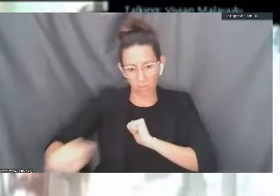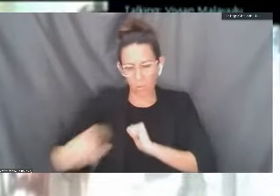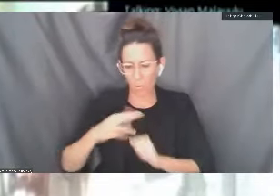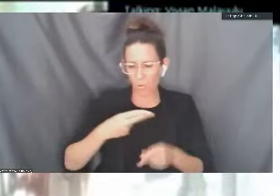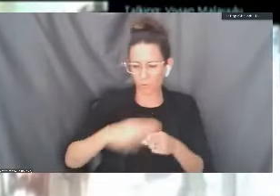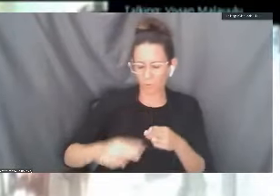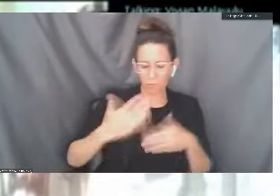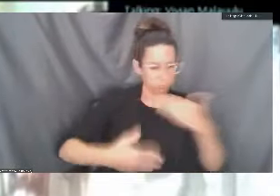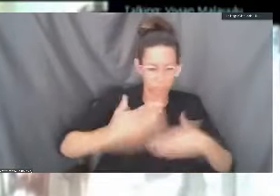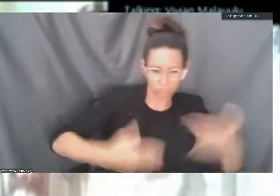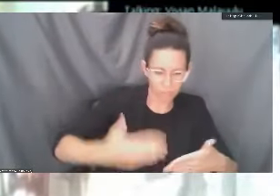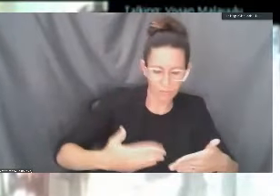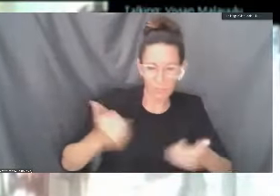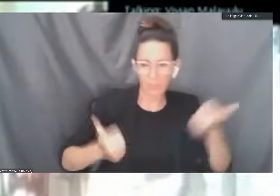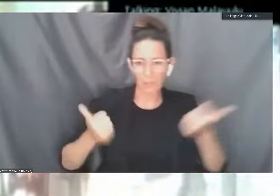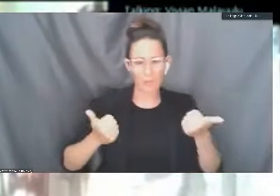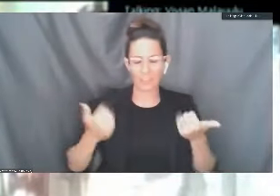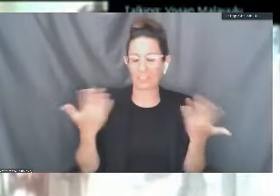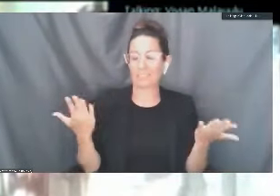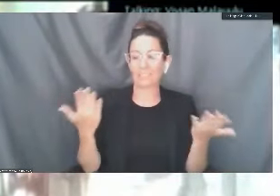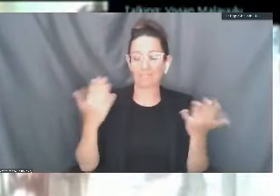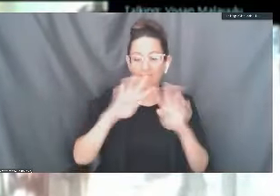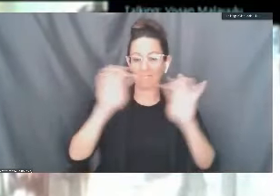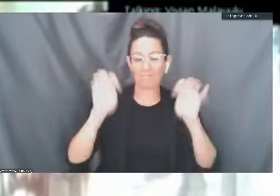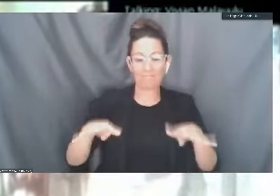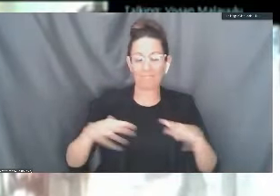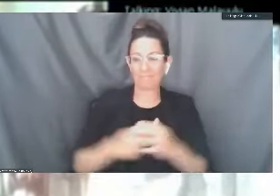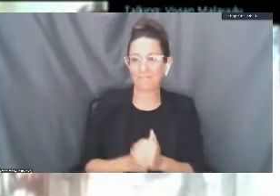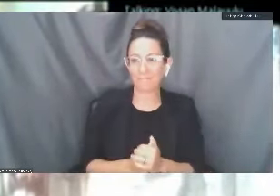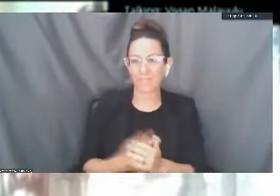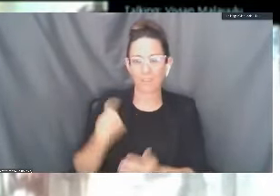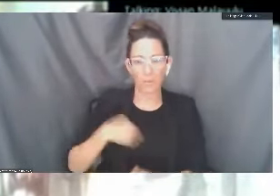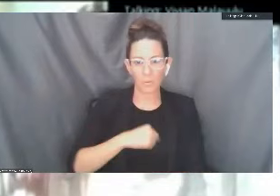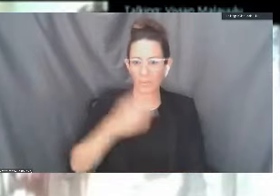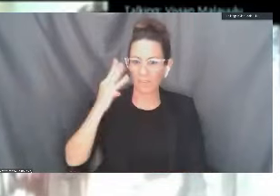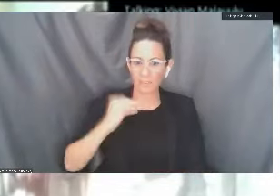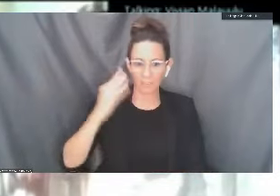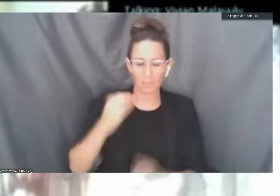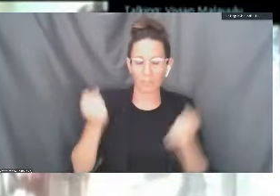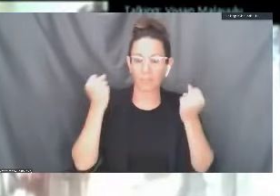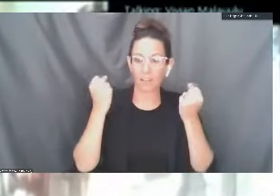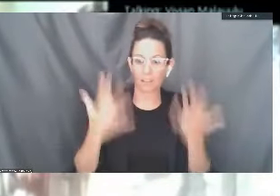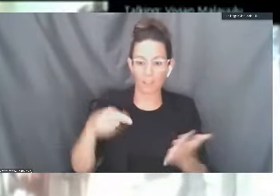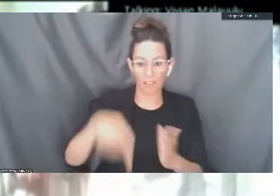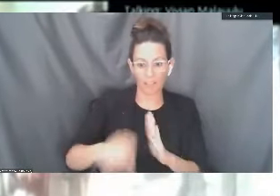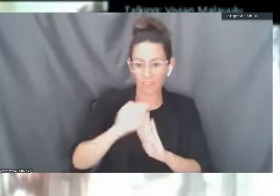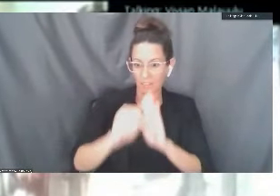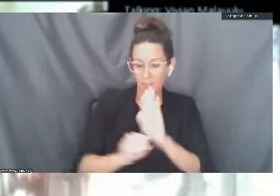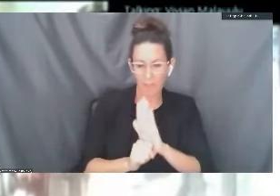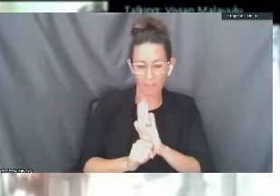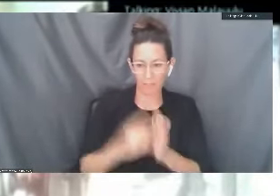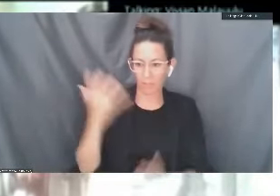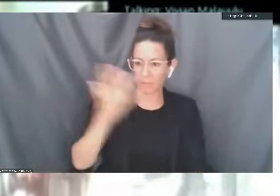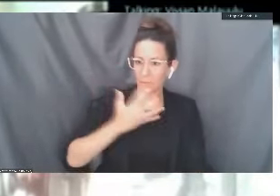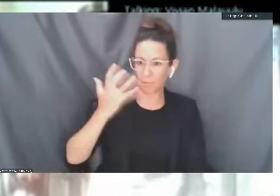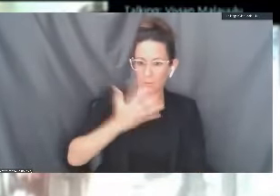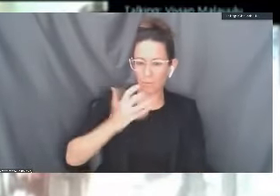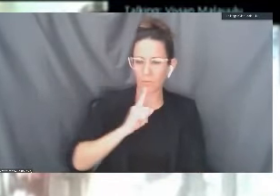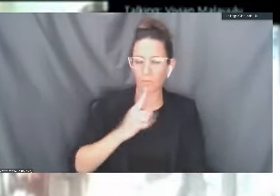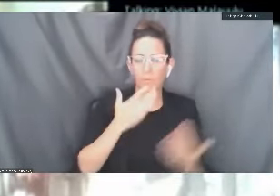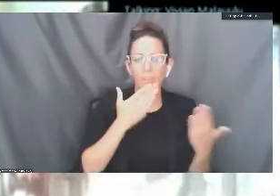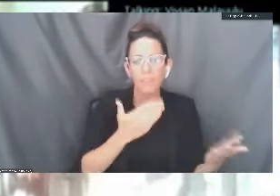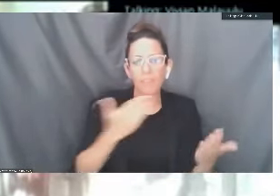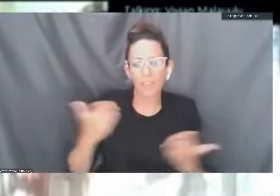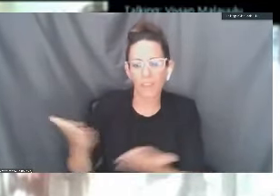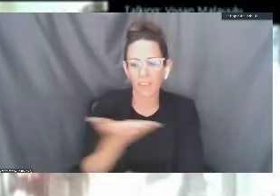shortest semester. The jury is still out on that one. We've been through a lot this past semester with the last couple of weeks. And I just personally want to thank